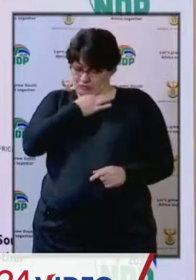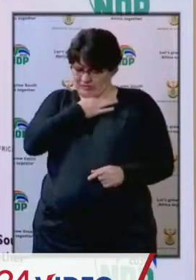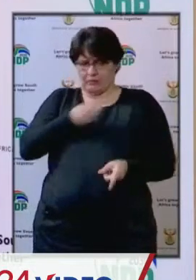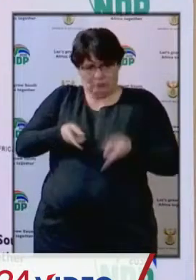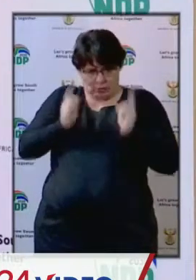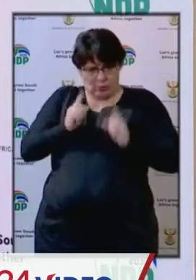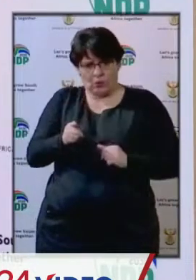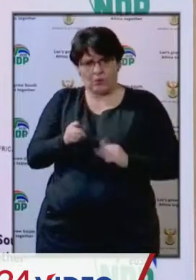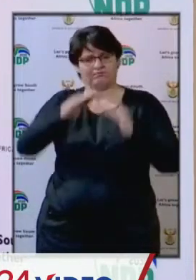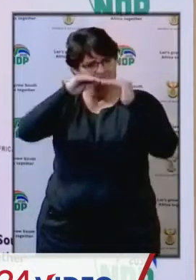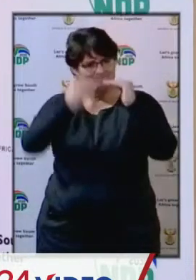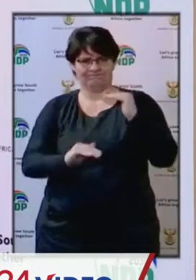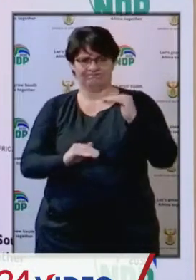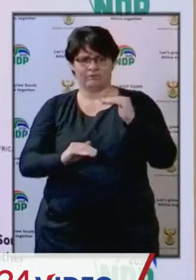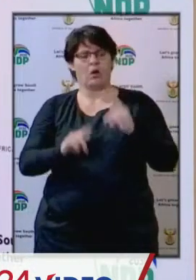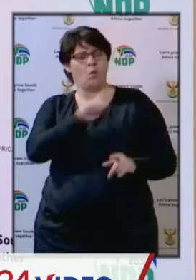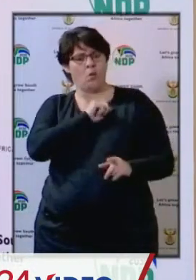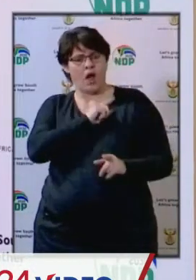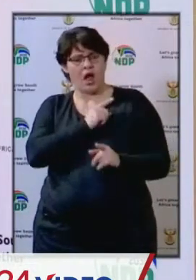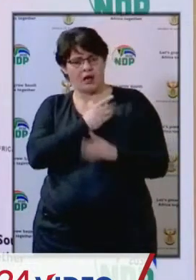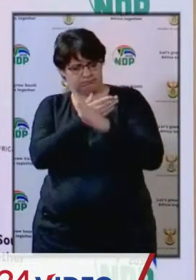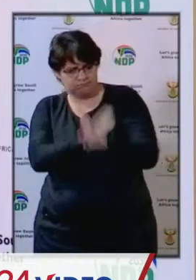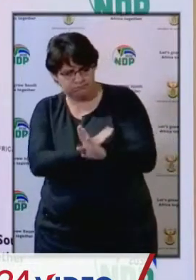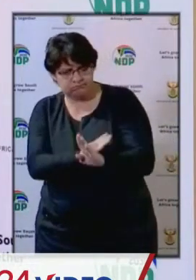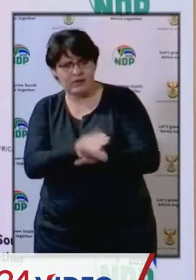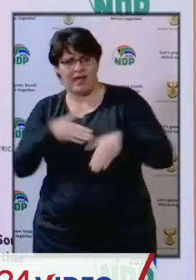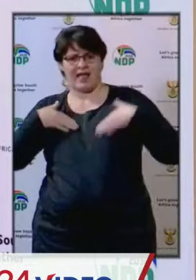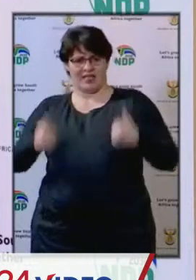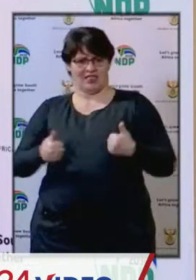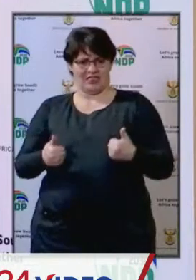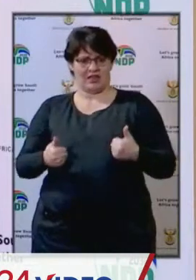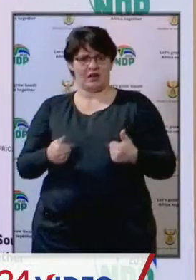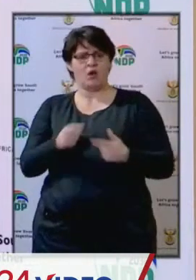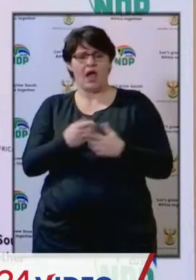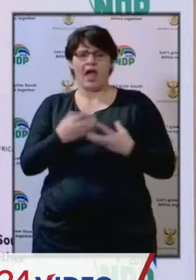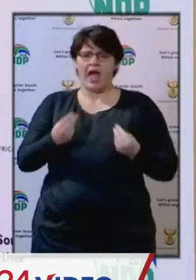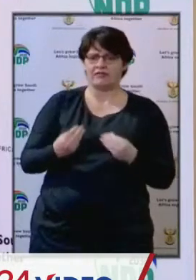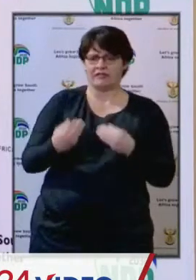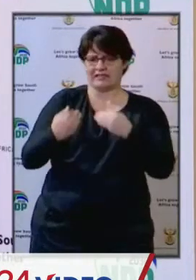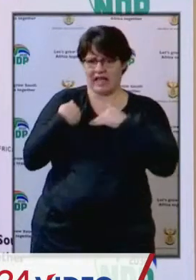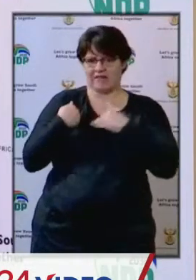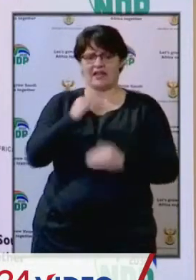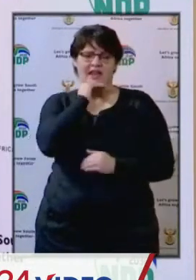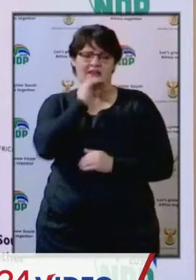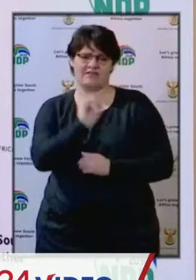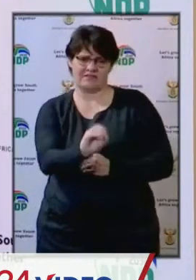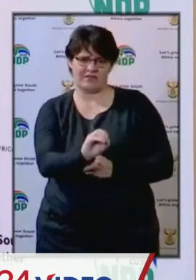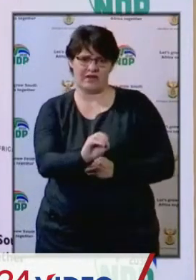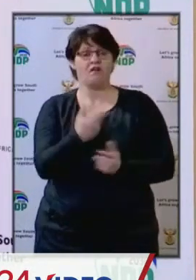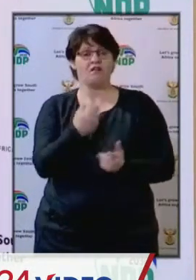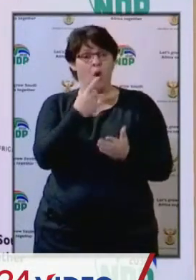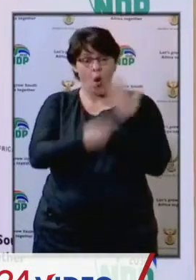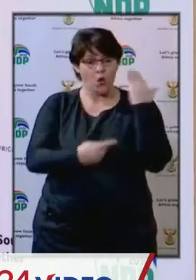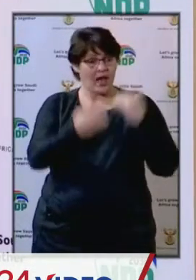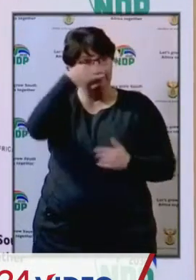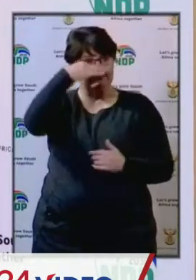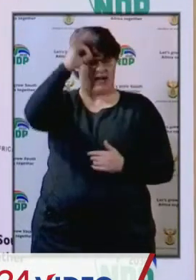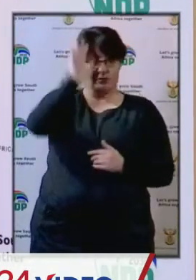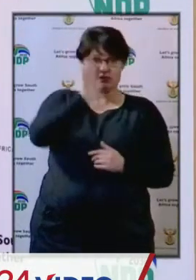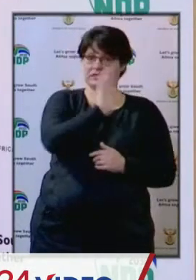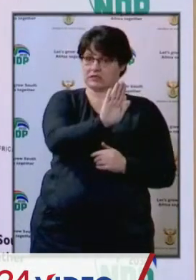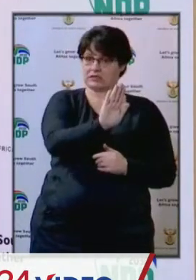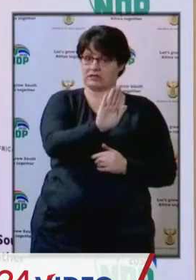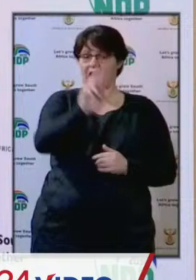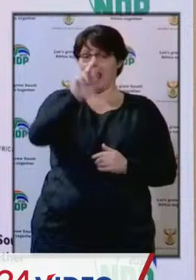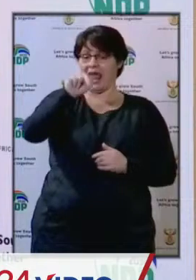and putting health protocols that can give comfort of safety not only to government in terms of